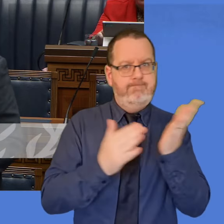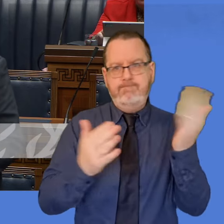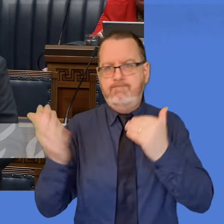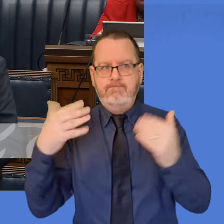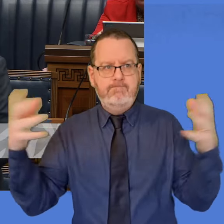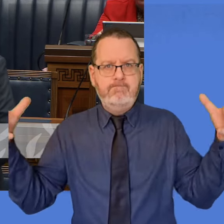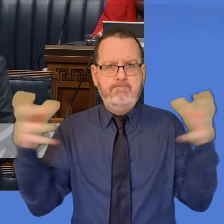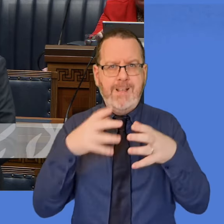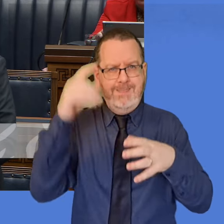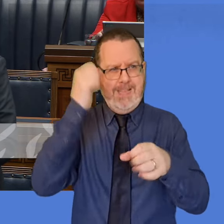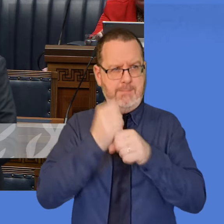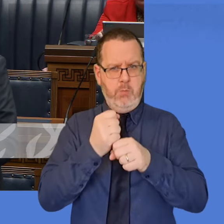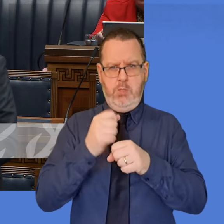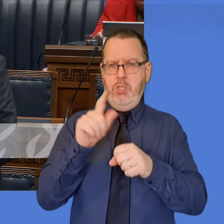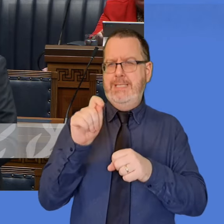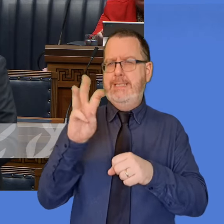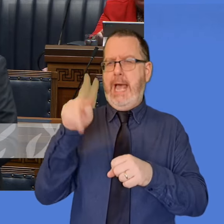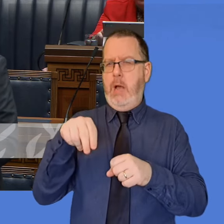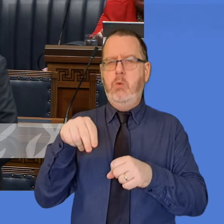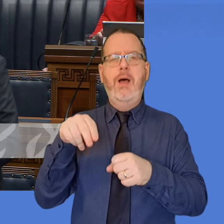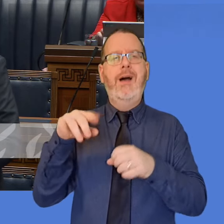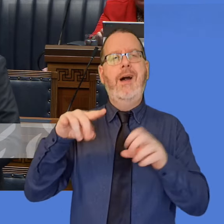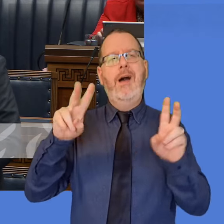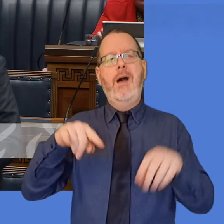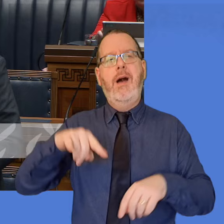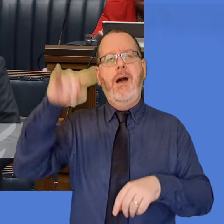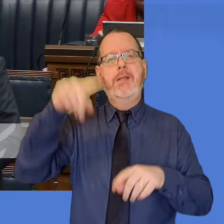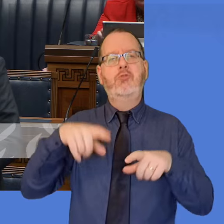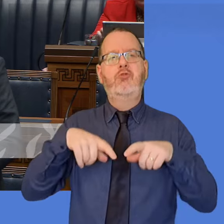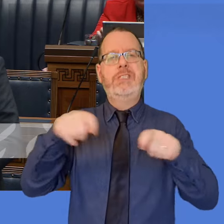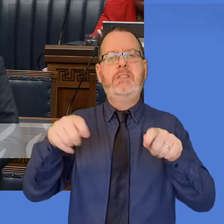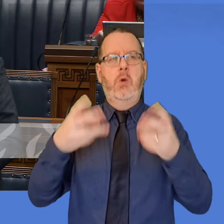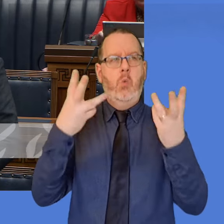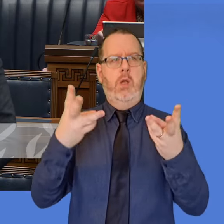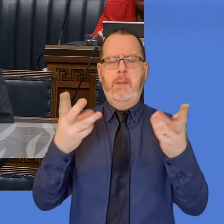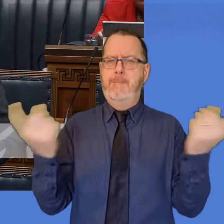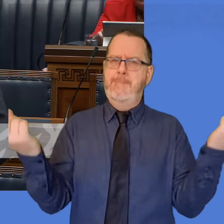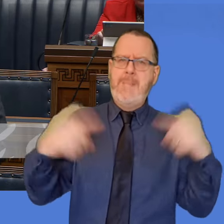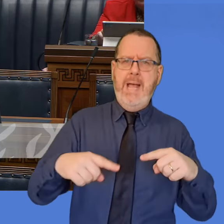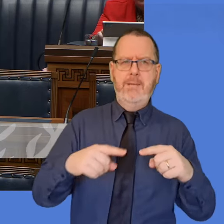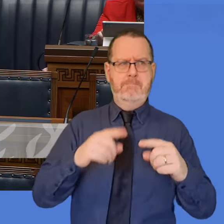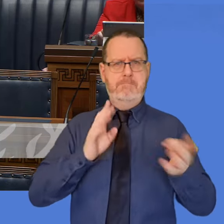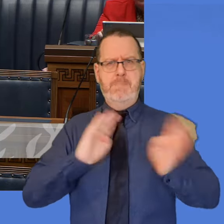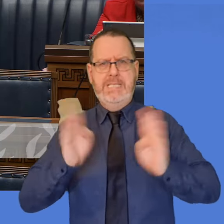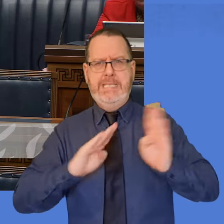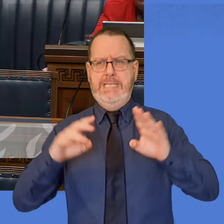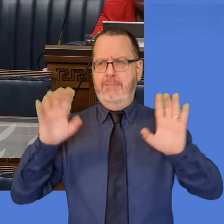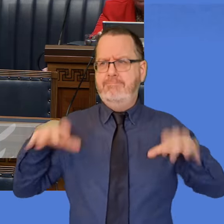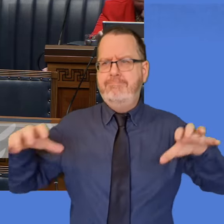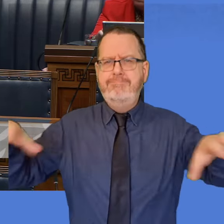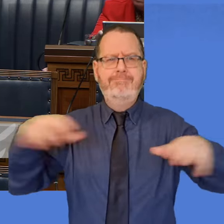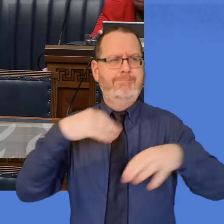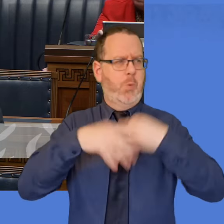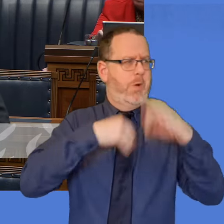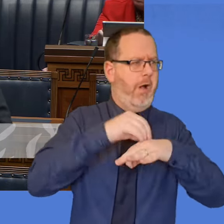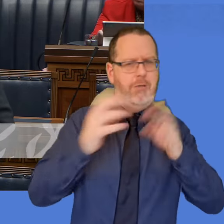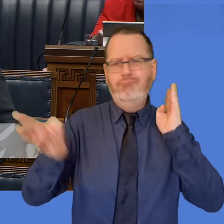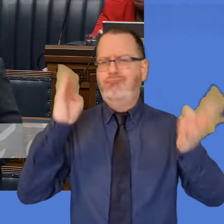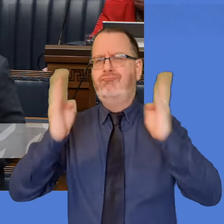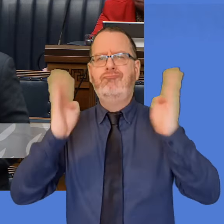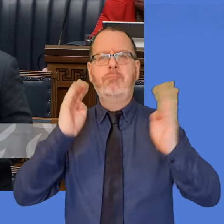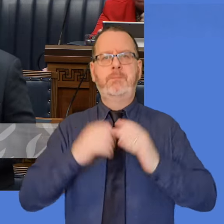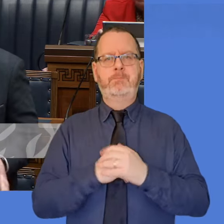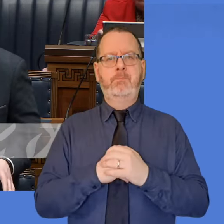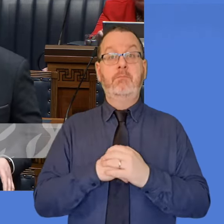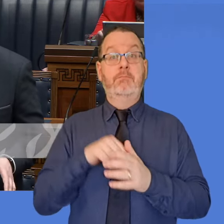tackle common issues and enable places and communities to thrive. It is an initiative that was led by the Ministerial Advisory Group for architecture